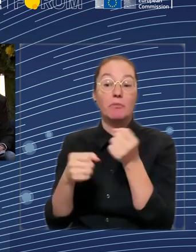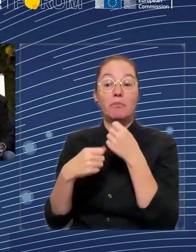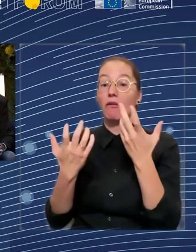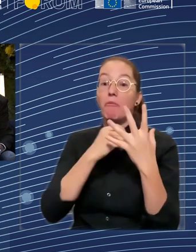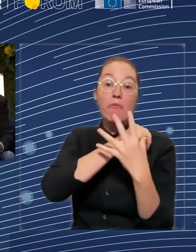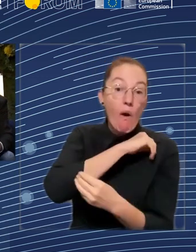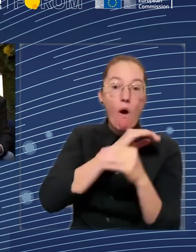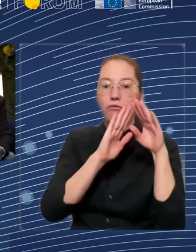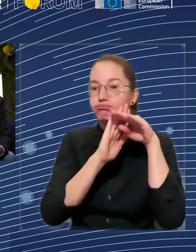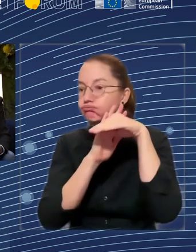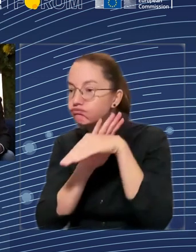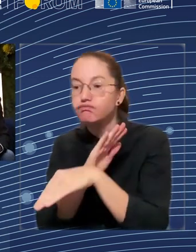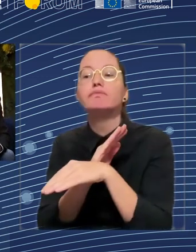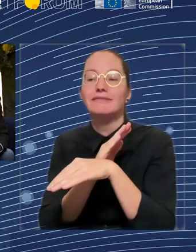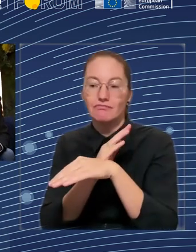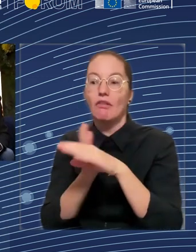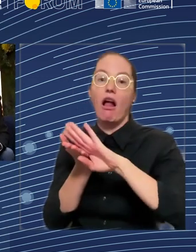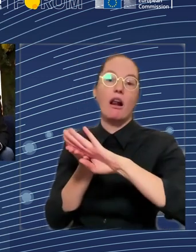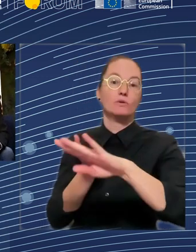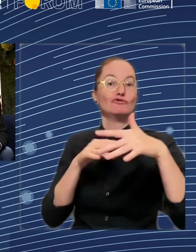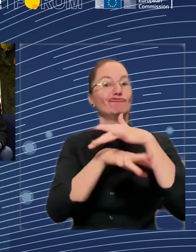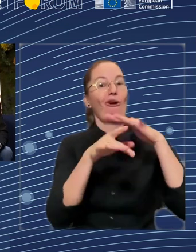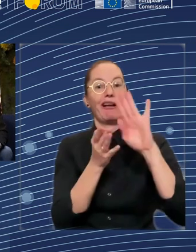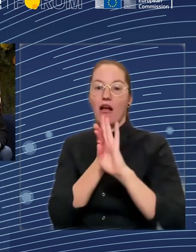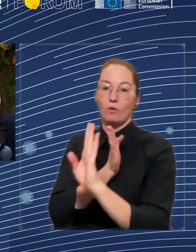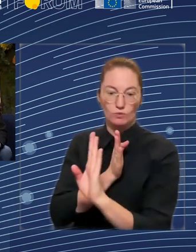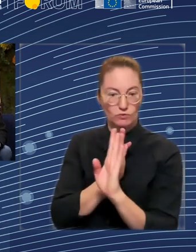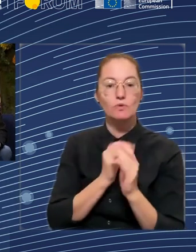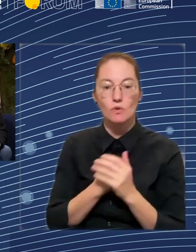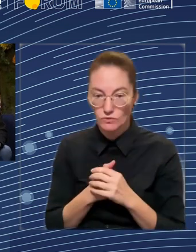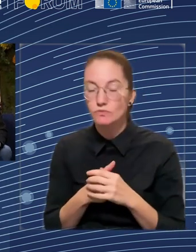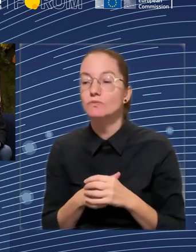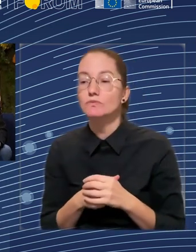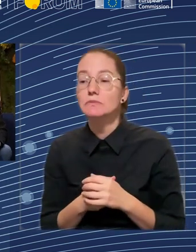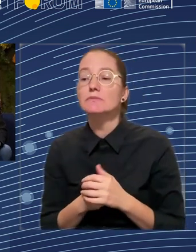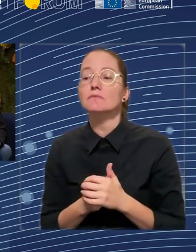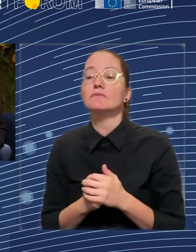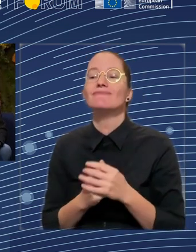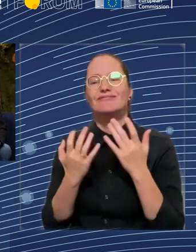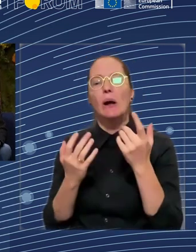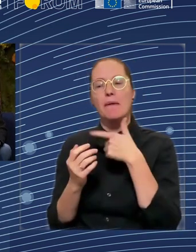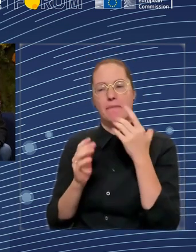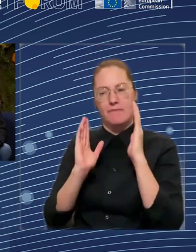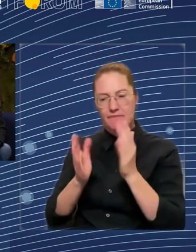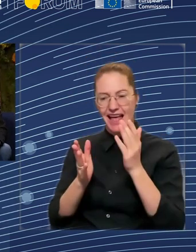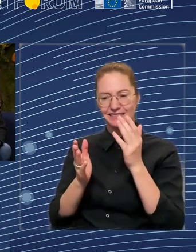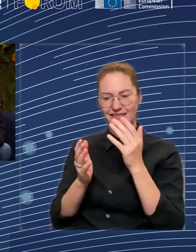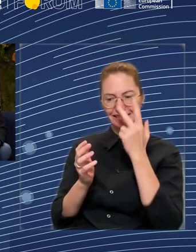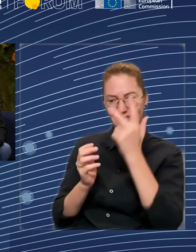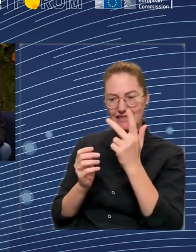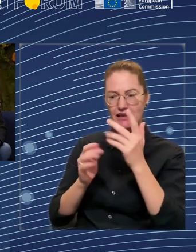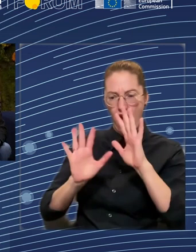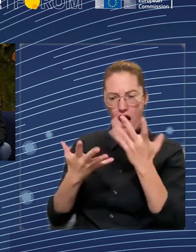question, and I also done some research on it. So I think the first thing to